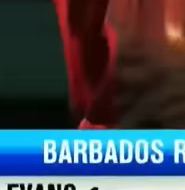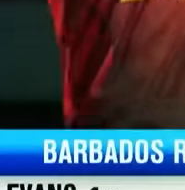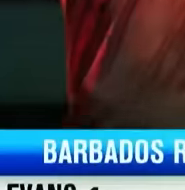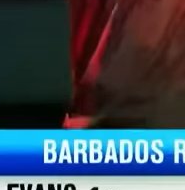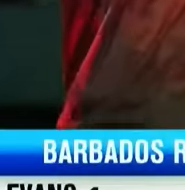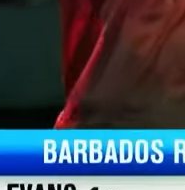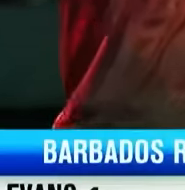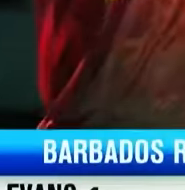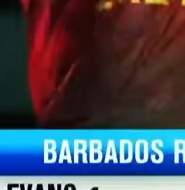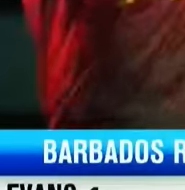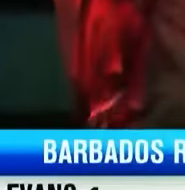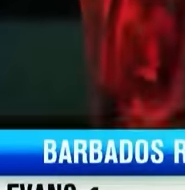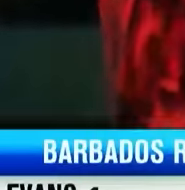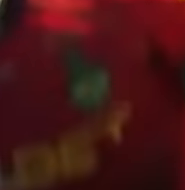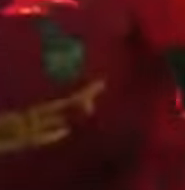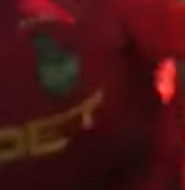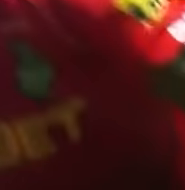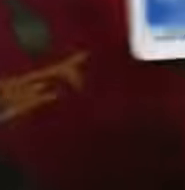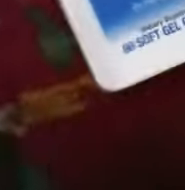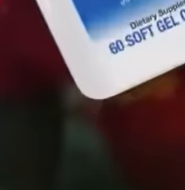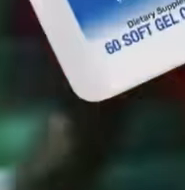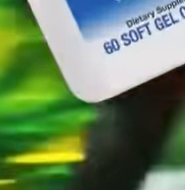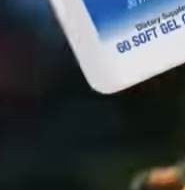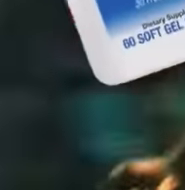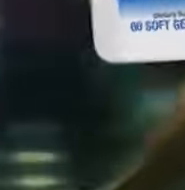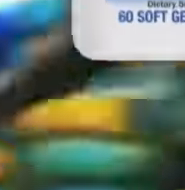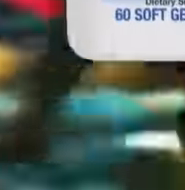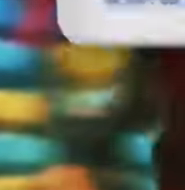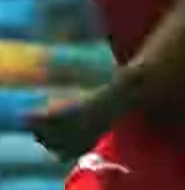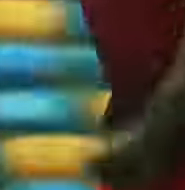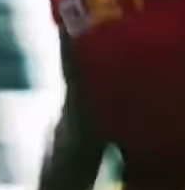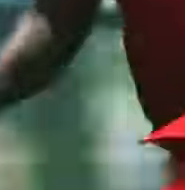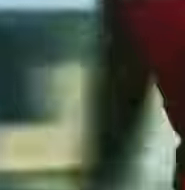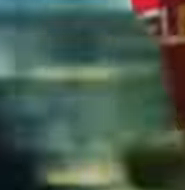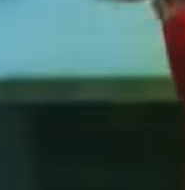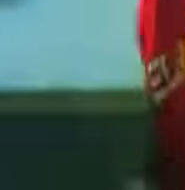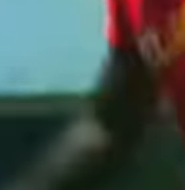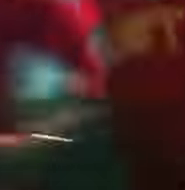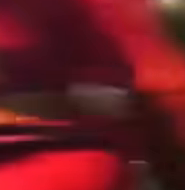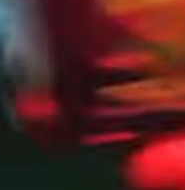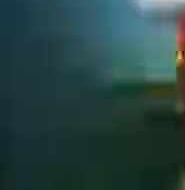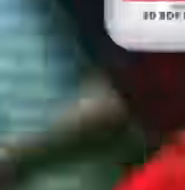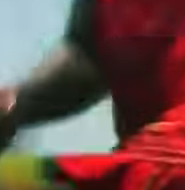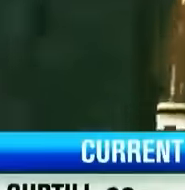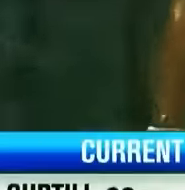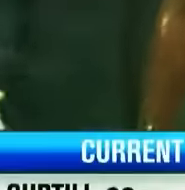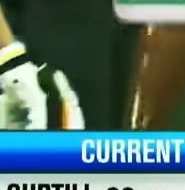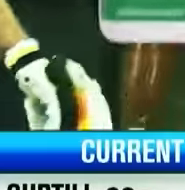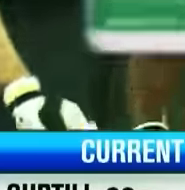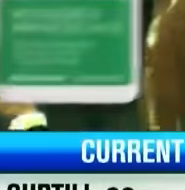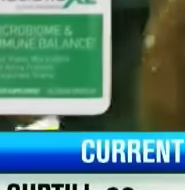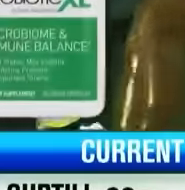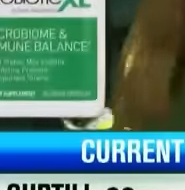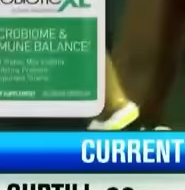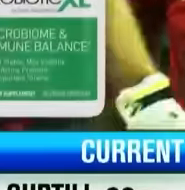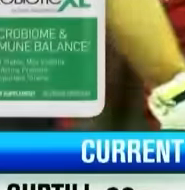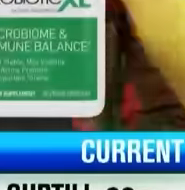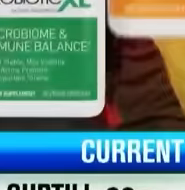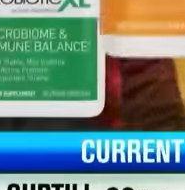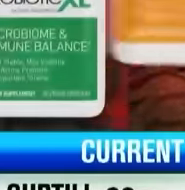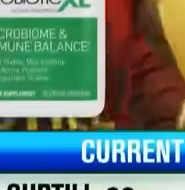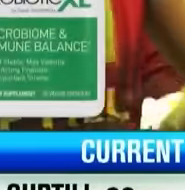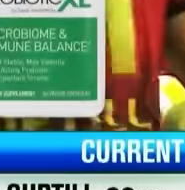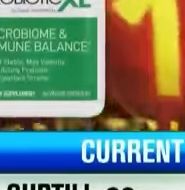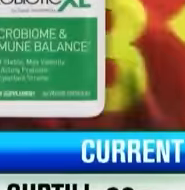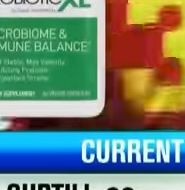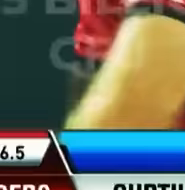So, I always try to make sure I have one or two extra bloodluck for me. The XL, strong heart, probiotics,